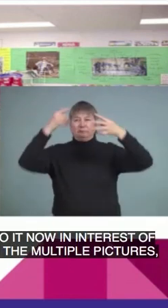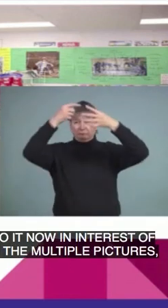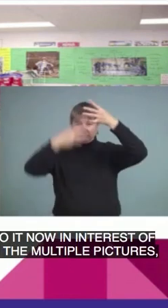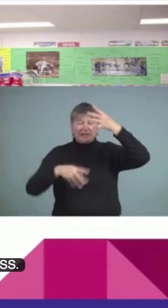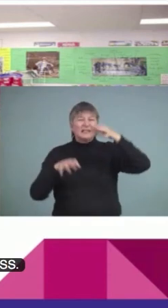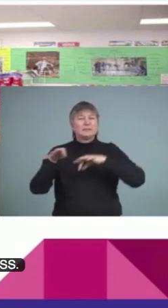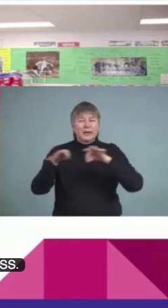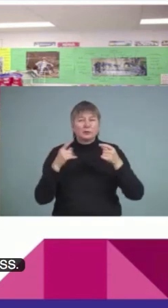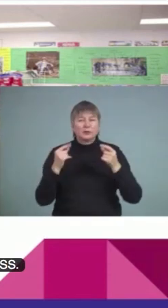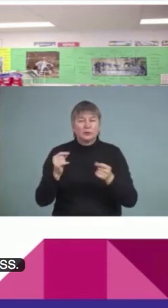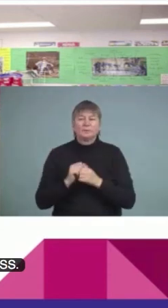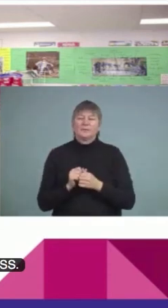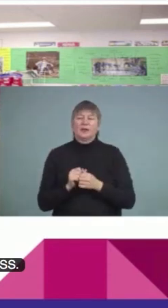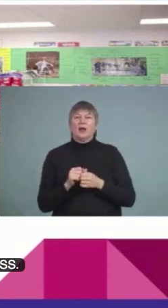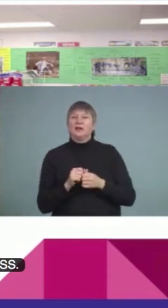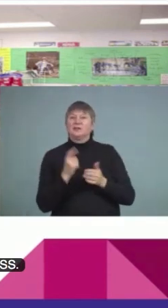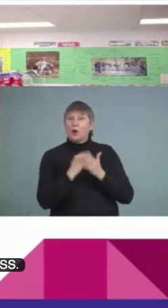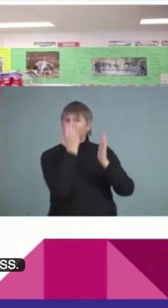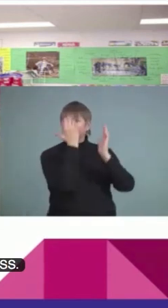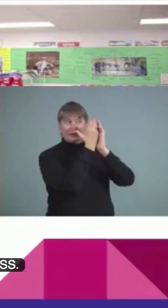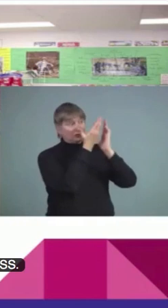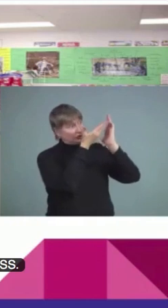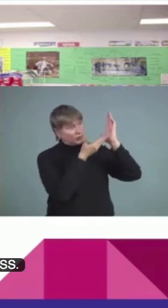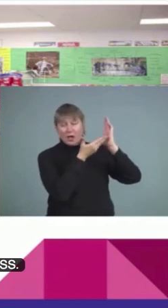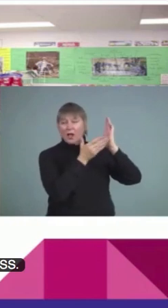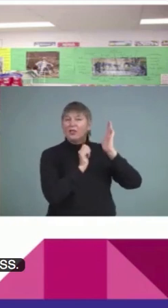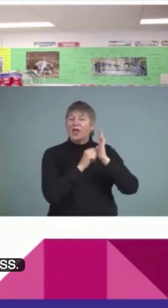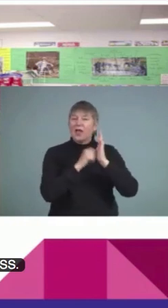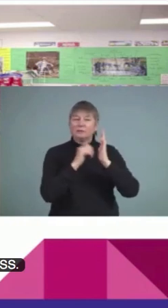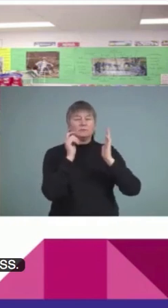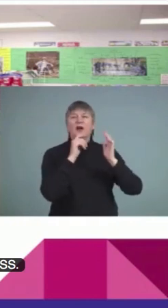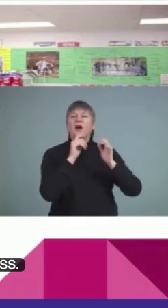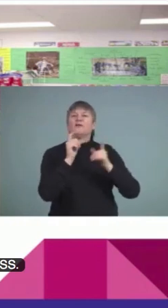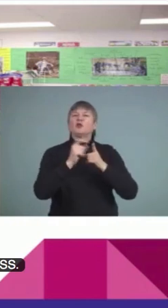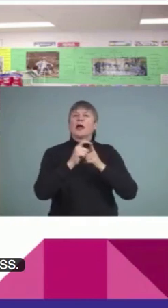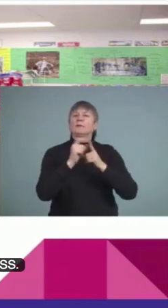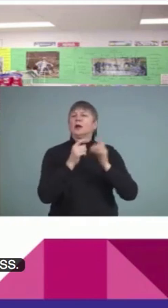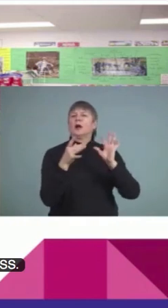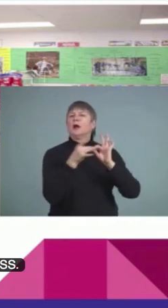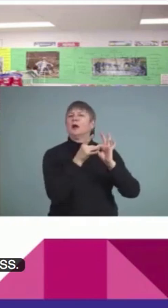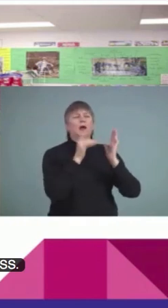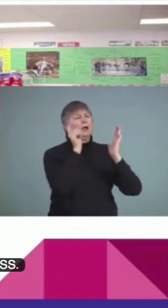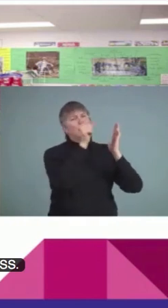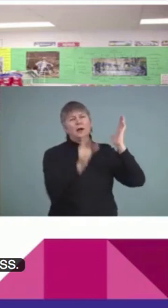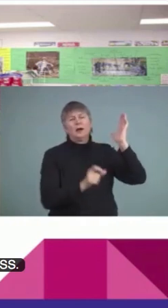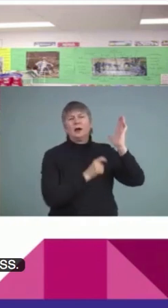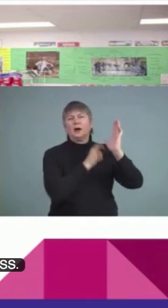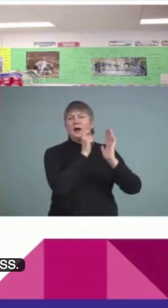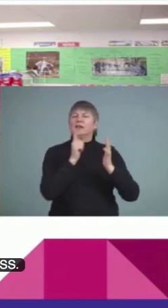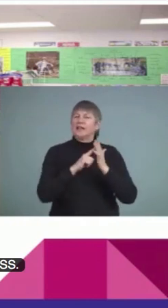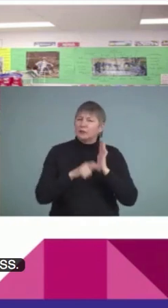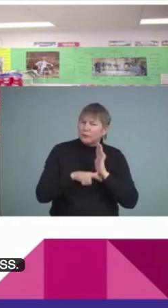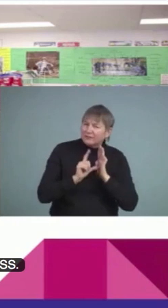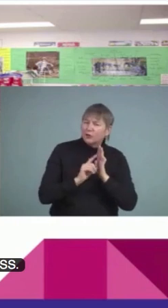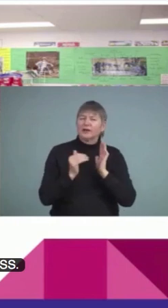the idea is you've got a picture, you generate vocabulary, you can talk about it multiple times, you